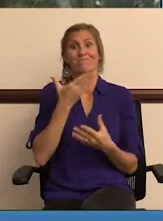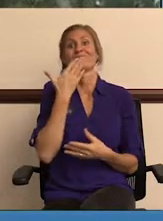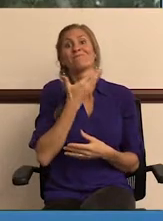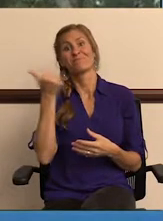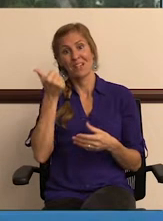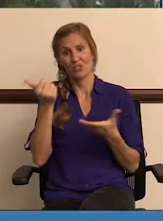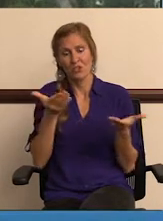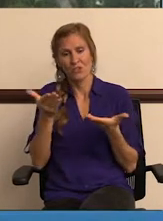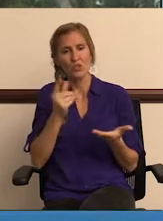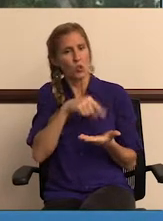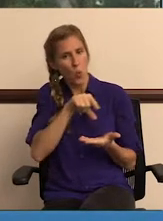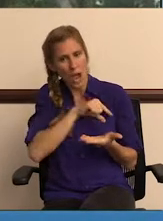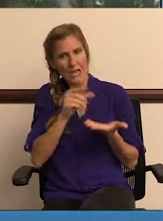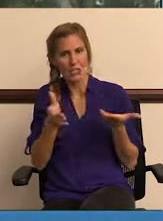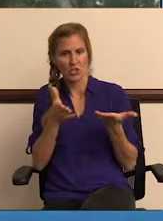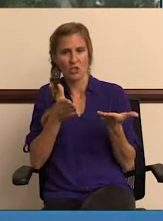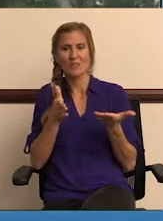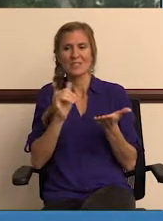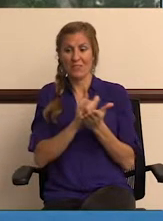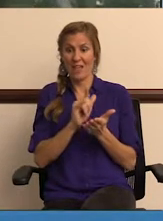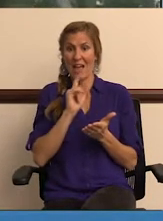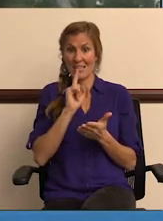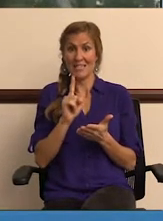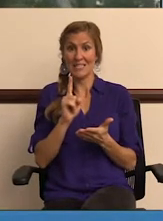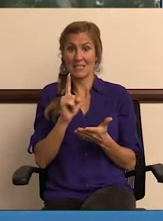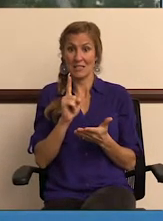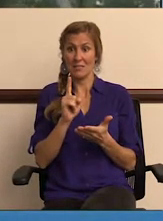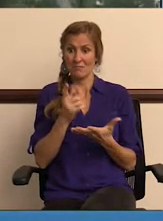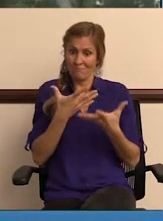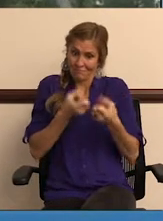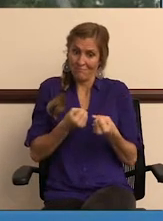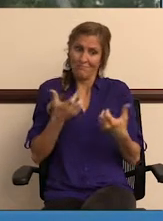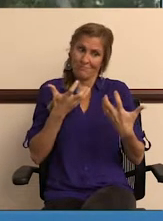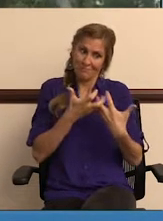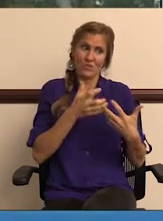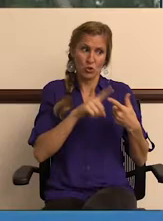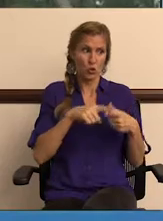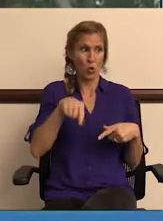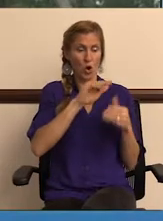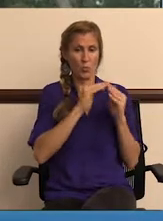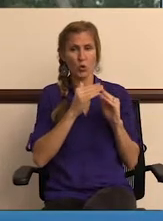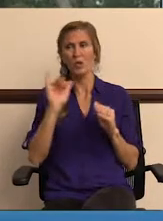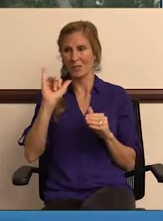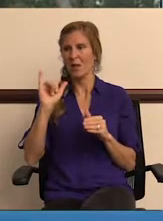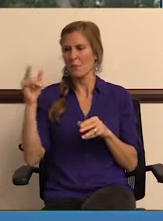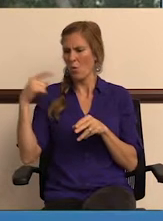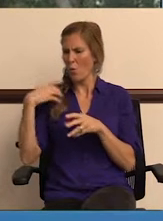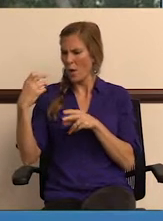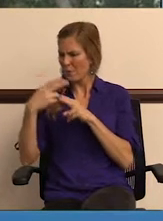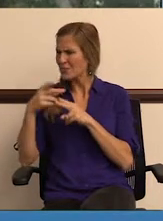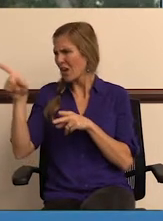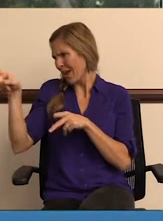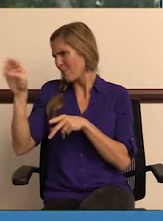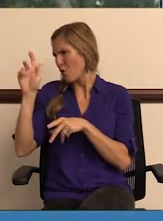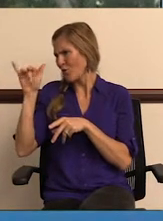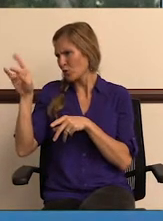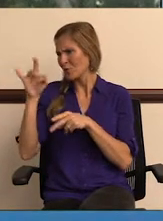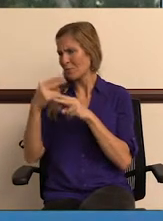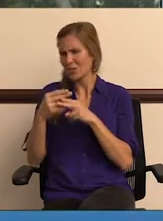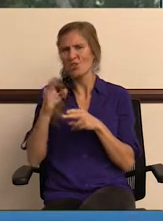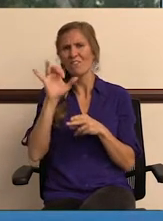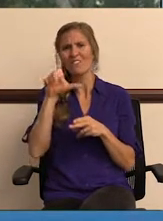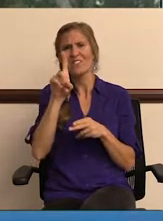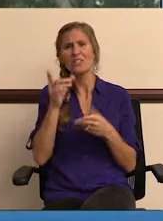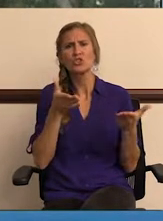delivering exceptional service, quality service, that's competent to the community. Another thing we mentioned, and I want to pause on really quick, Marvin,